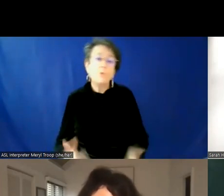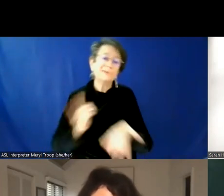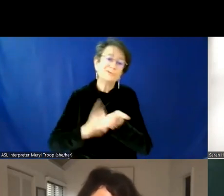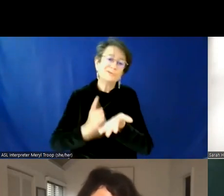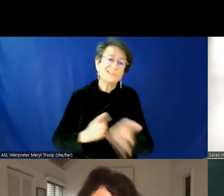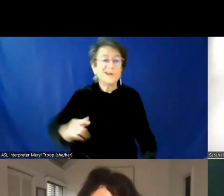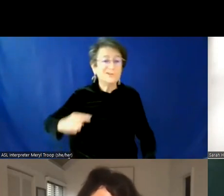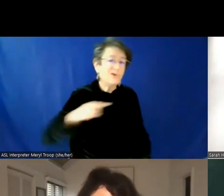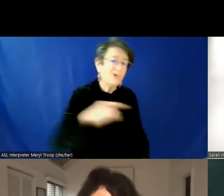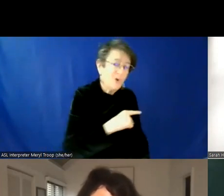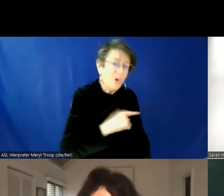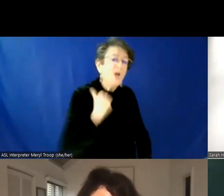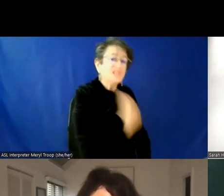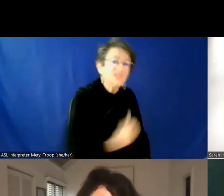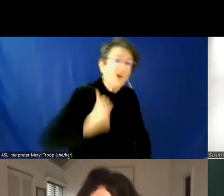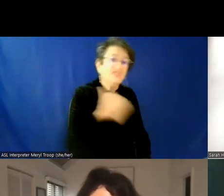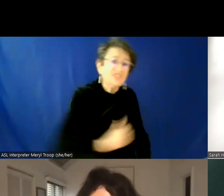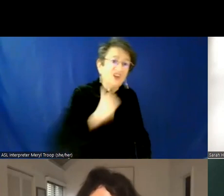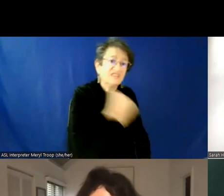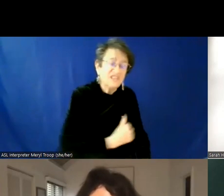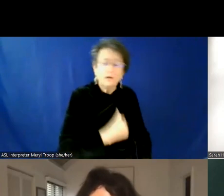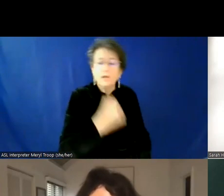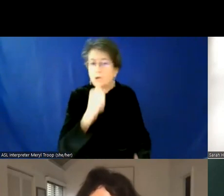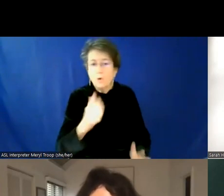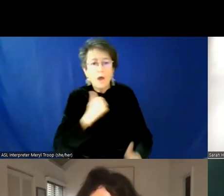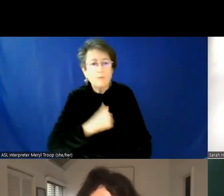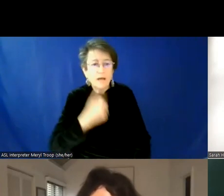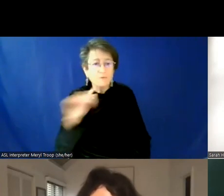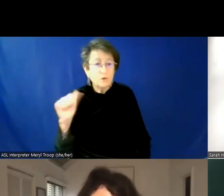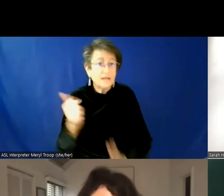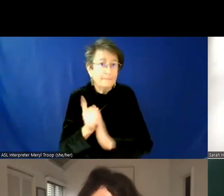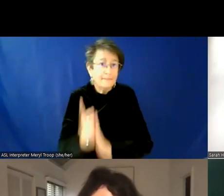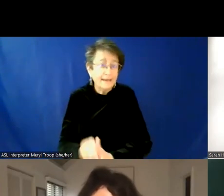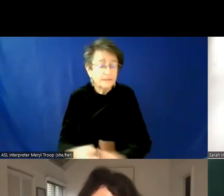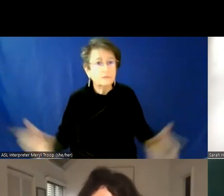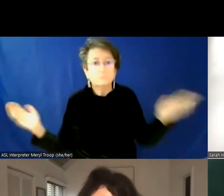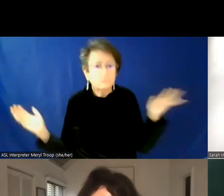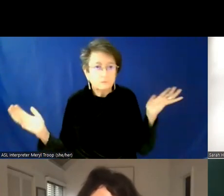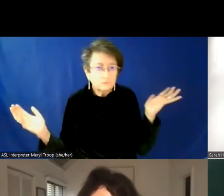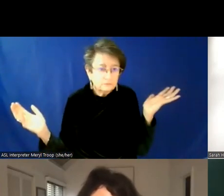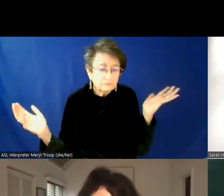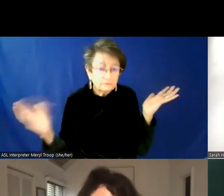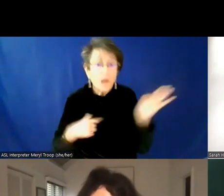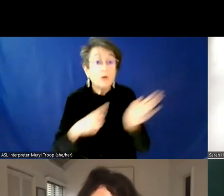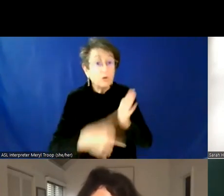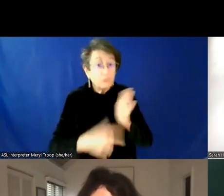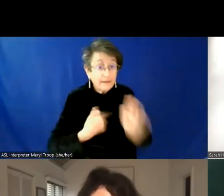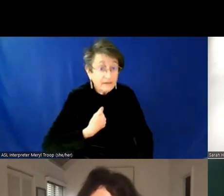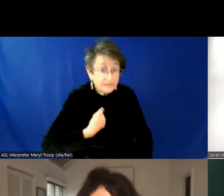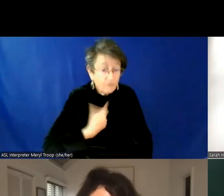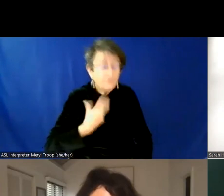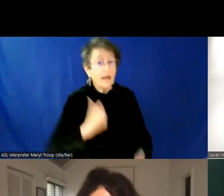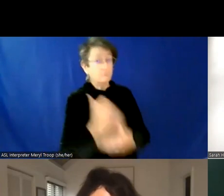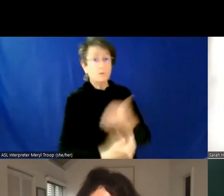Uh, and we definitely don't want to be apologized to for 10 minutes every time it happens. Um, but once sorry, correct yourself and move on. And, um,